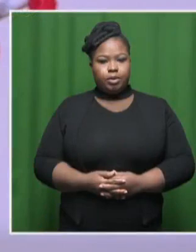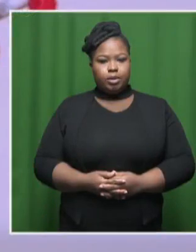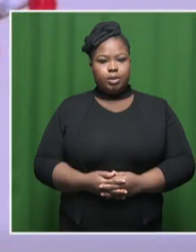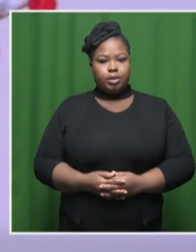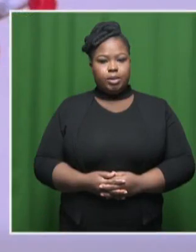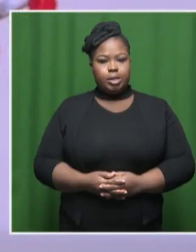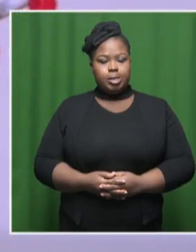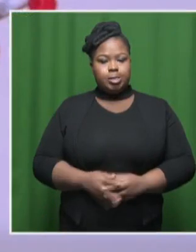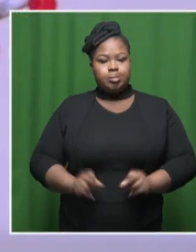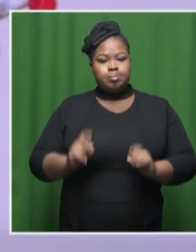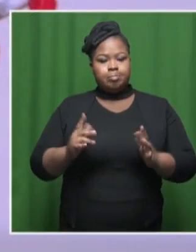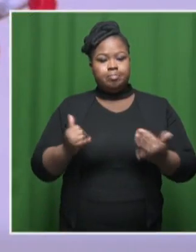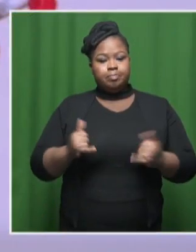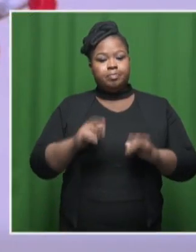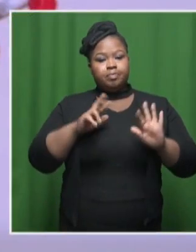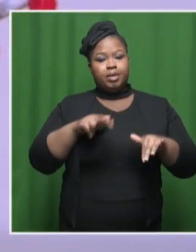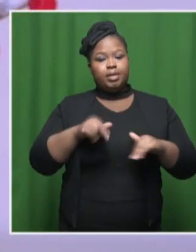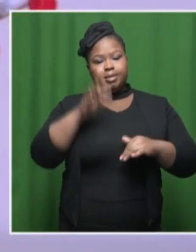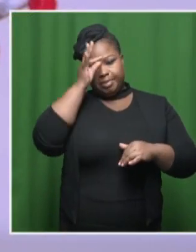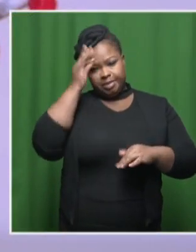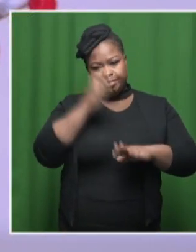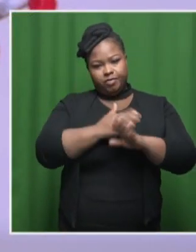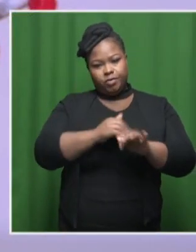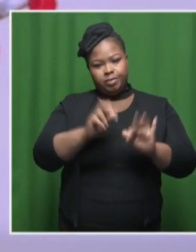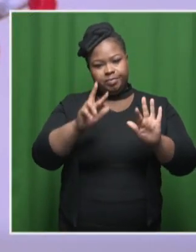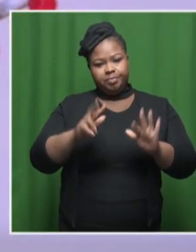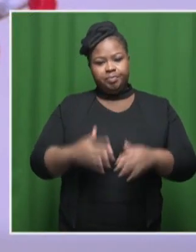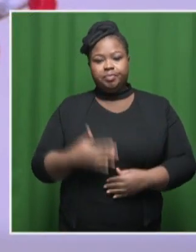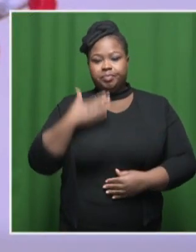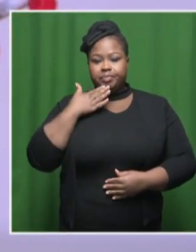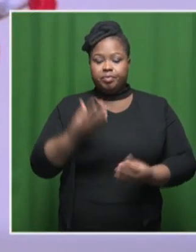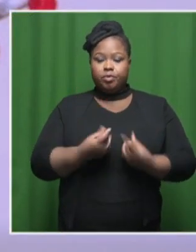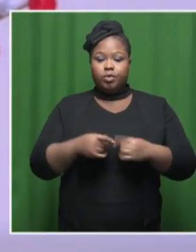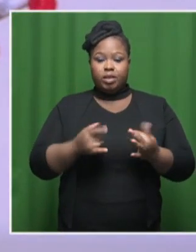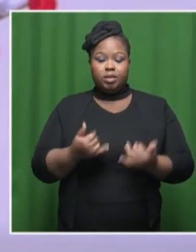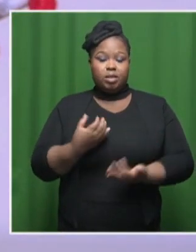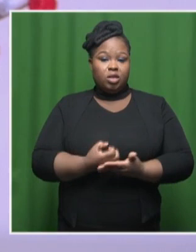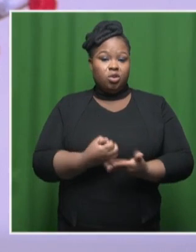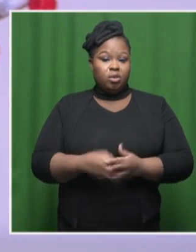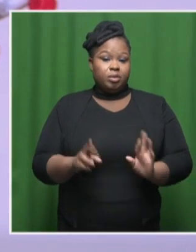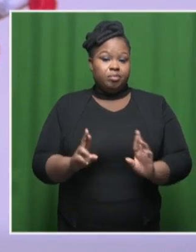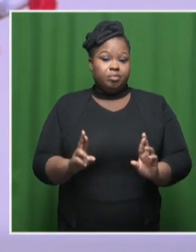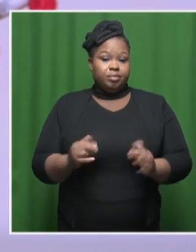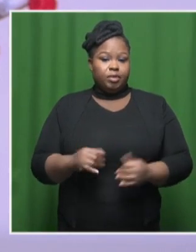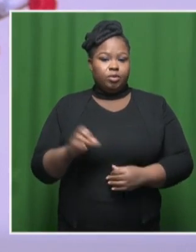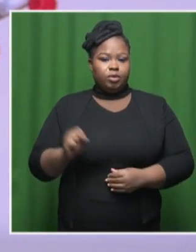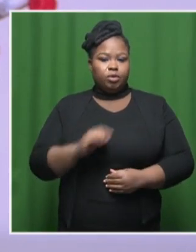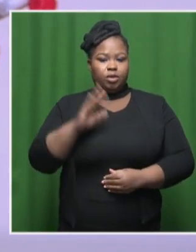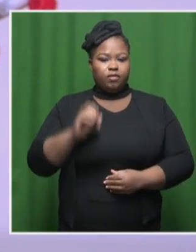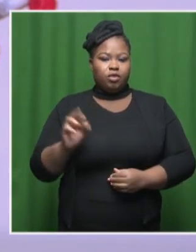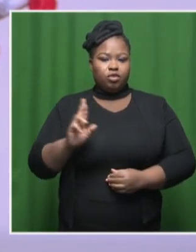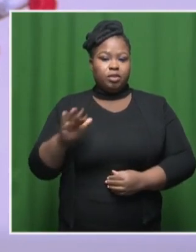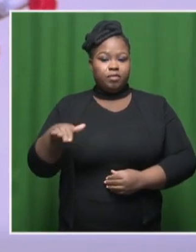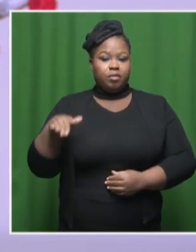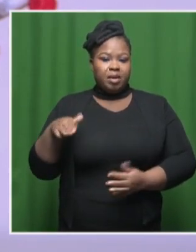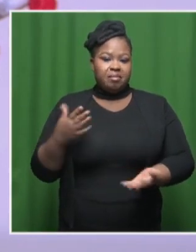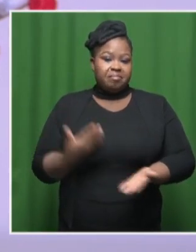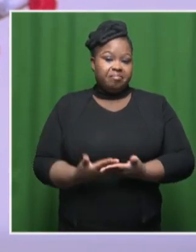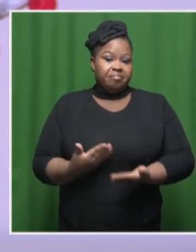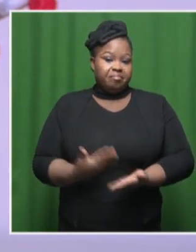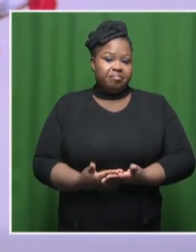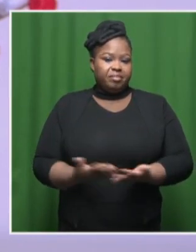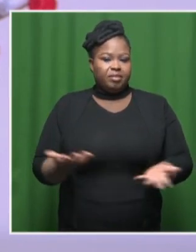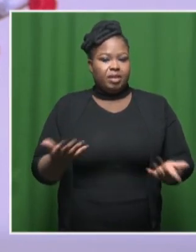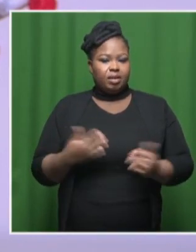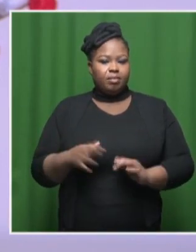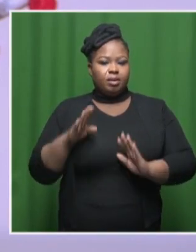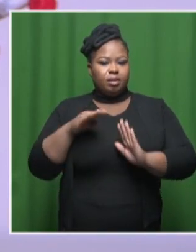Well, 18 minutes before 8, thanks for staying with Morning Live. Economists are hoping that the South African Reserve Bank might consider